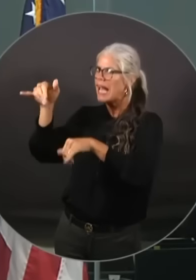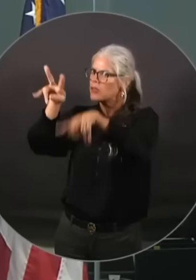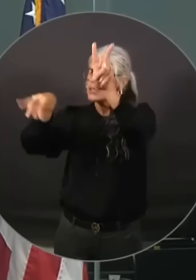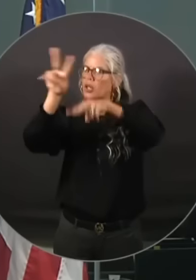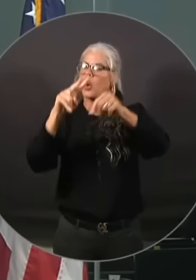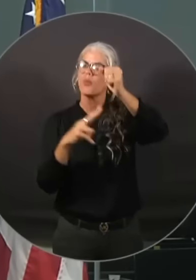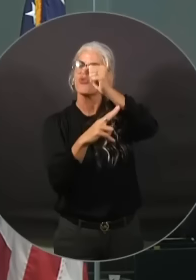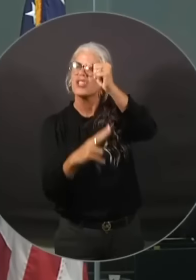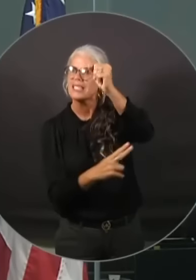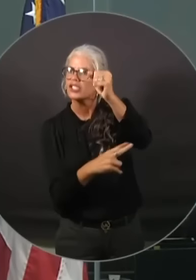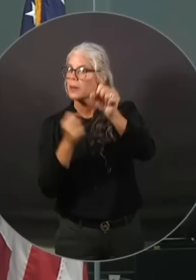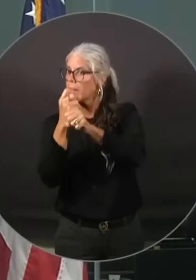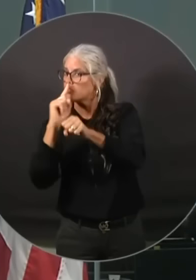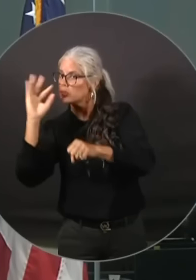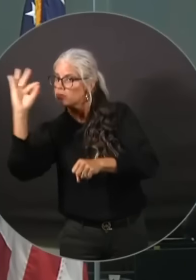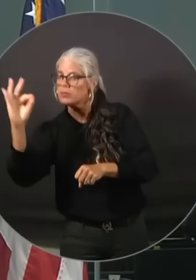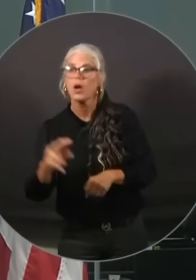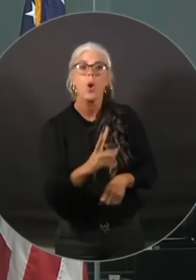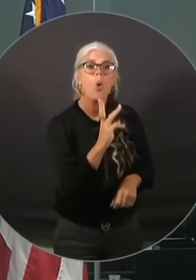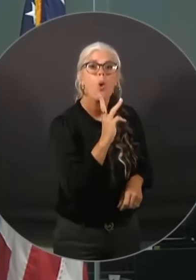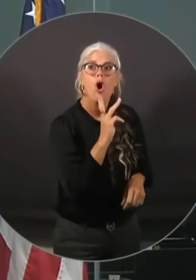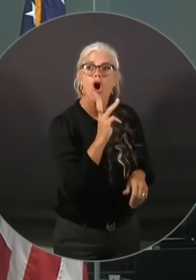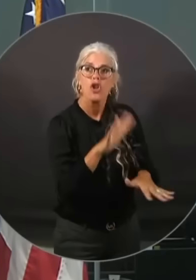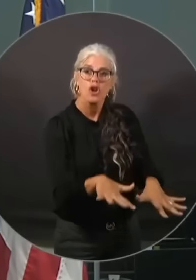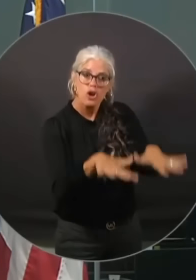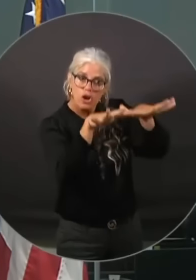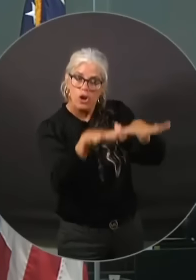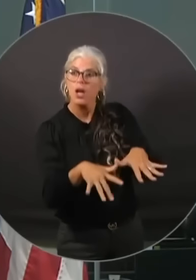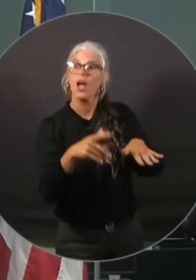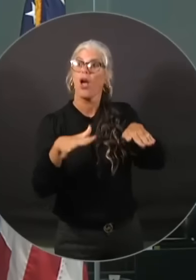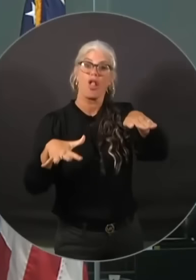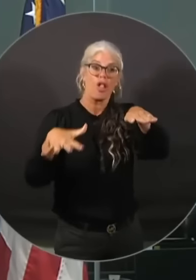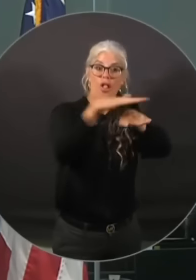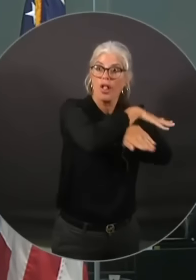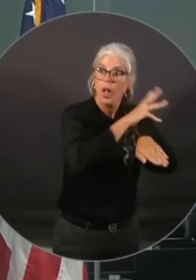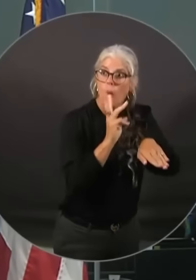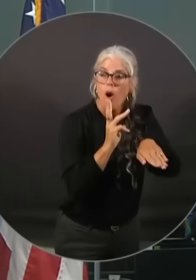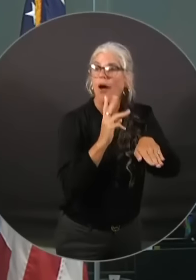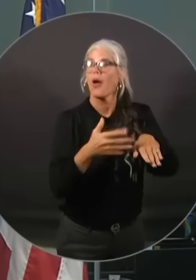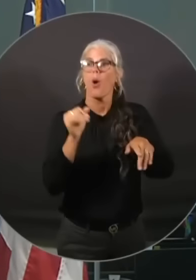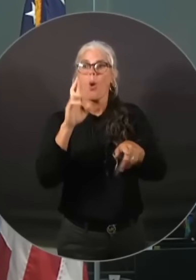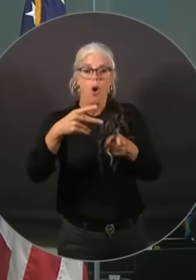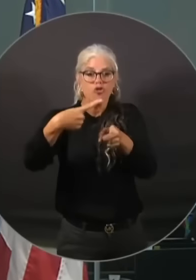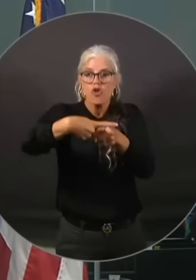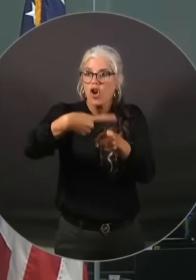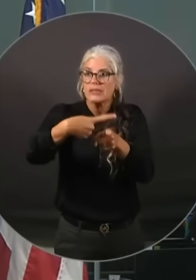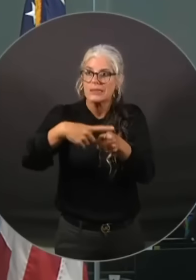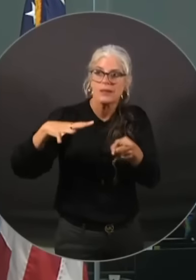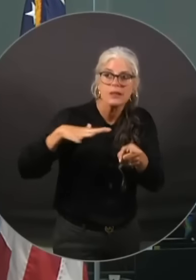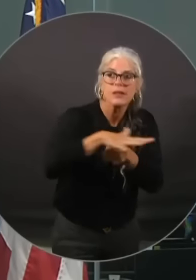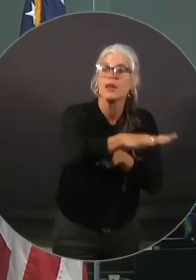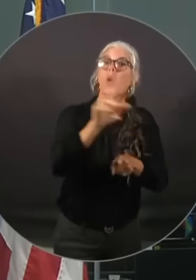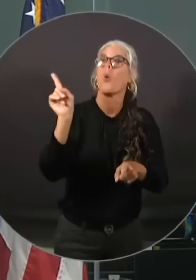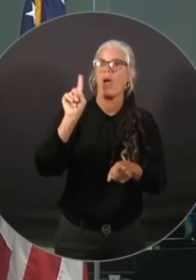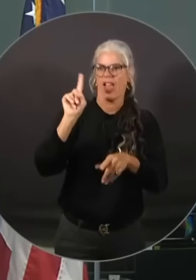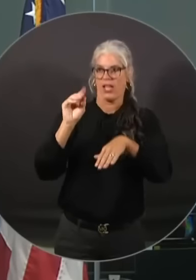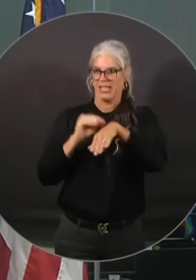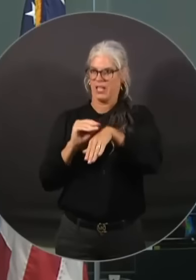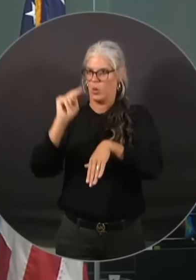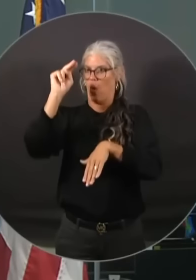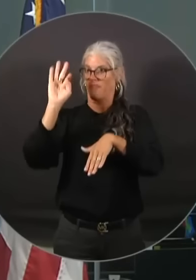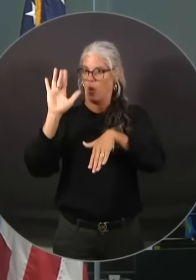lying bridges near major river crossings, particularly in the northern part of Florida. As I mentioned yesterday,